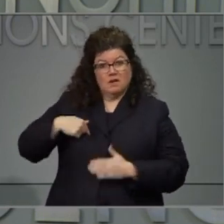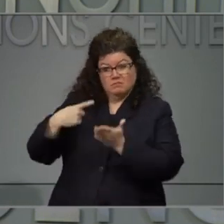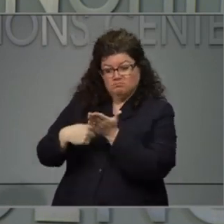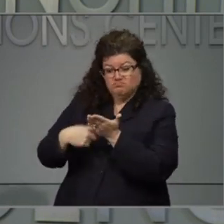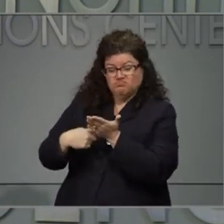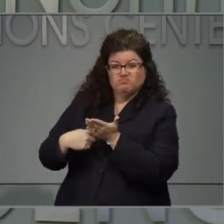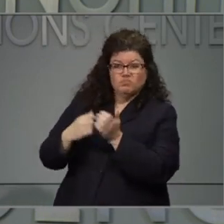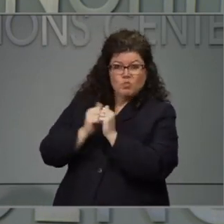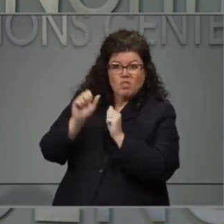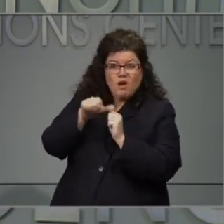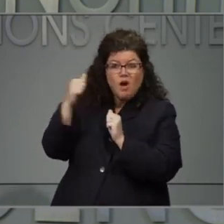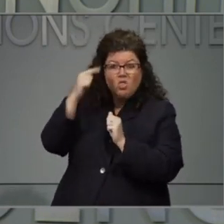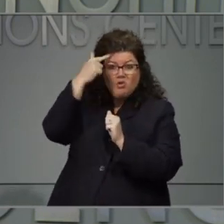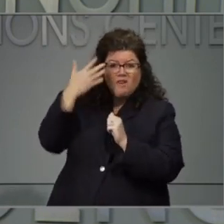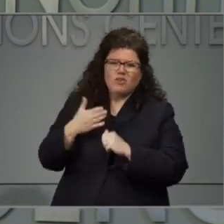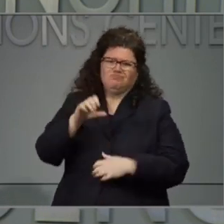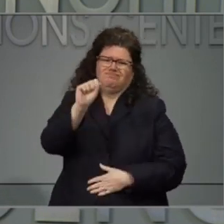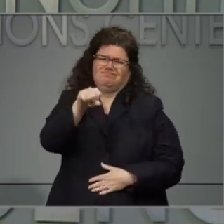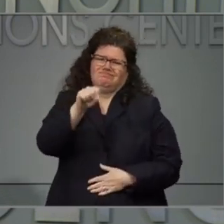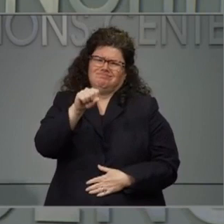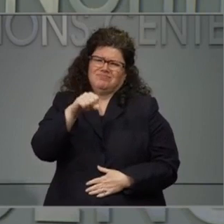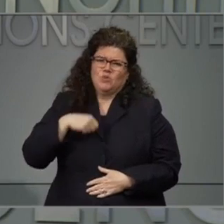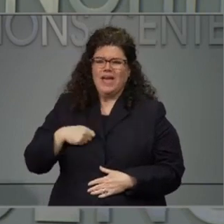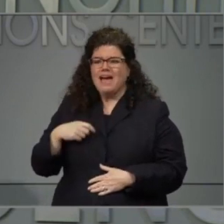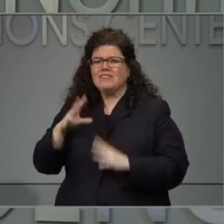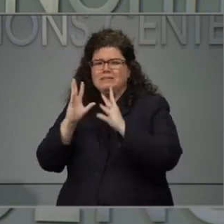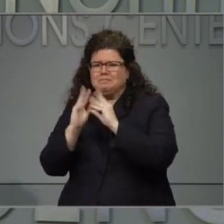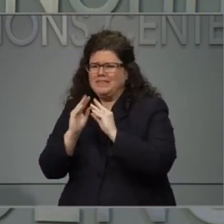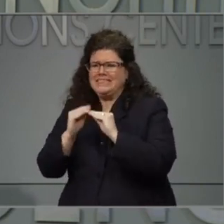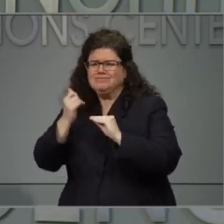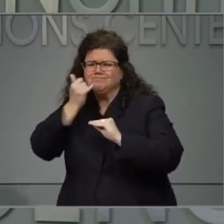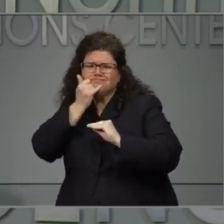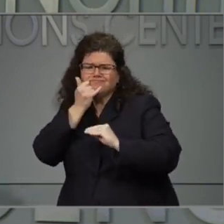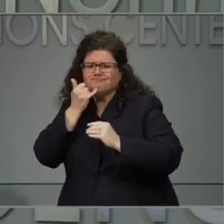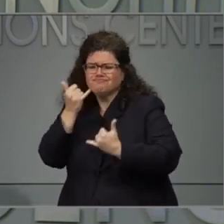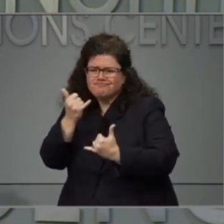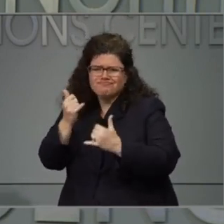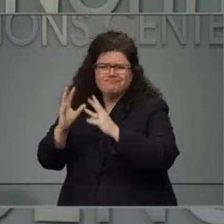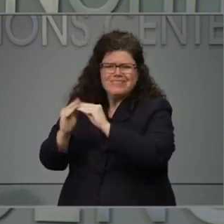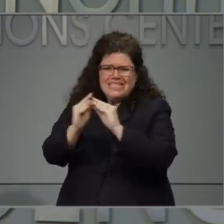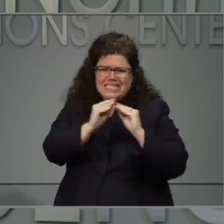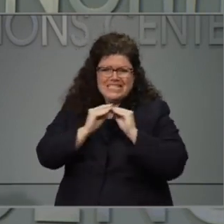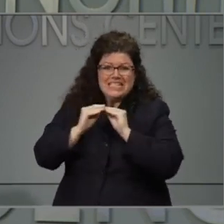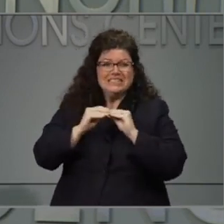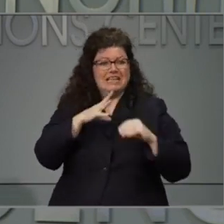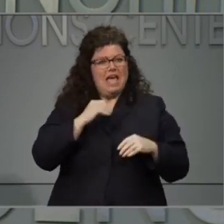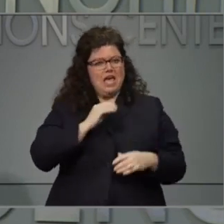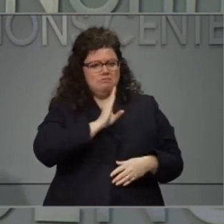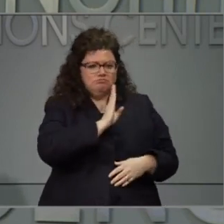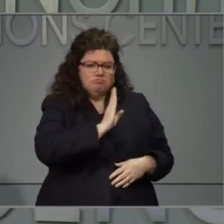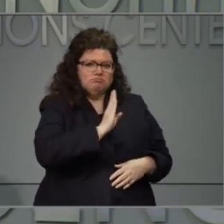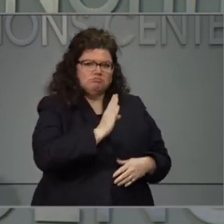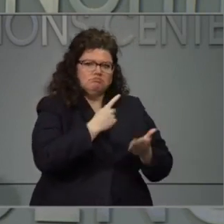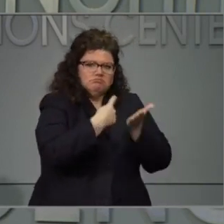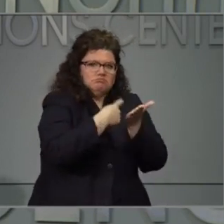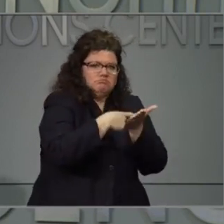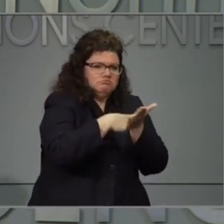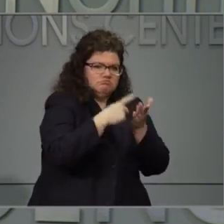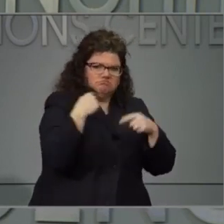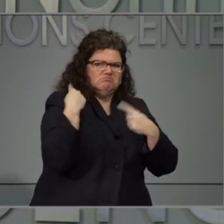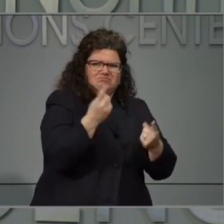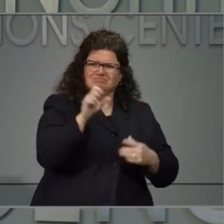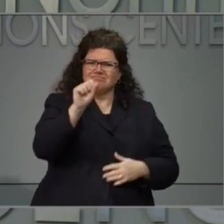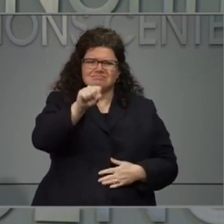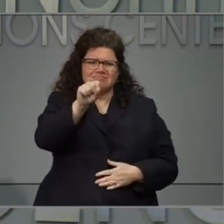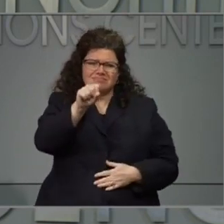fairly frequently. We're on a lot of conference calls together, but I've also had individual conversations. Uh, every